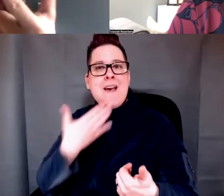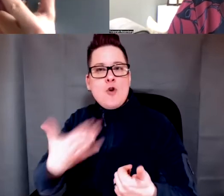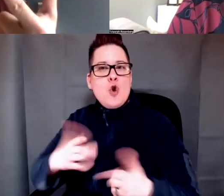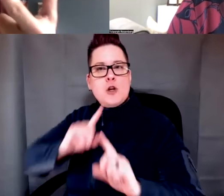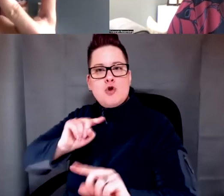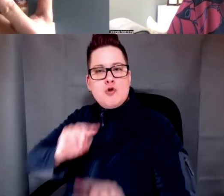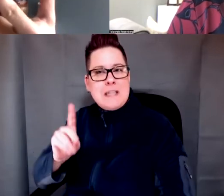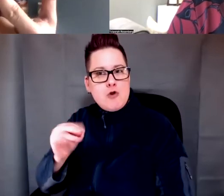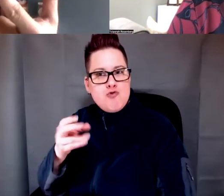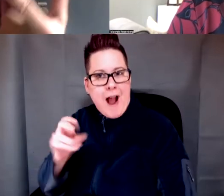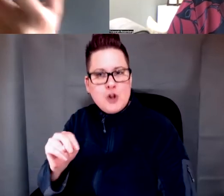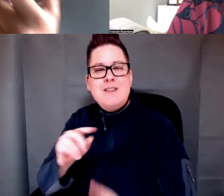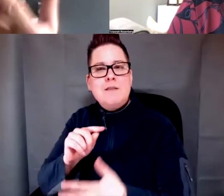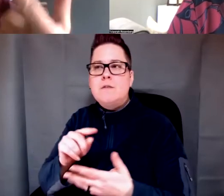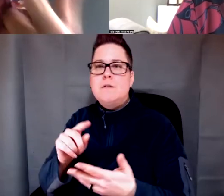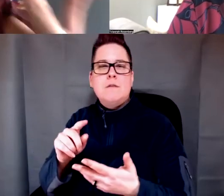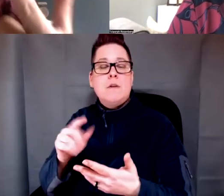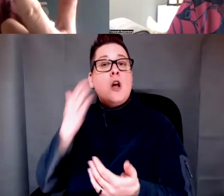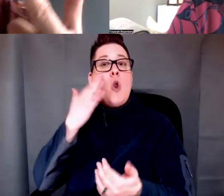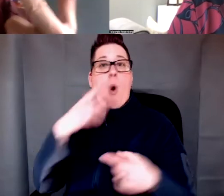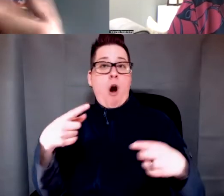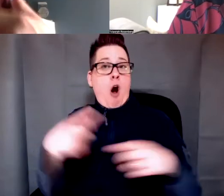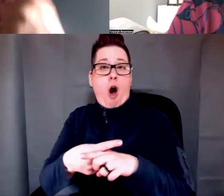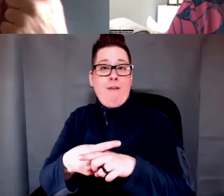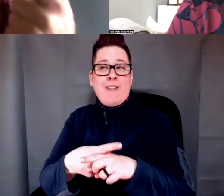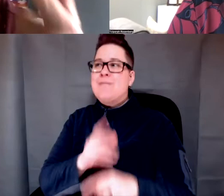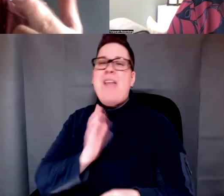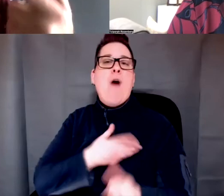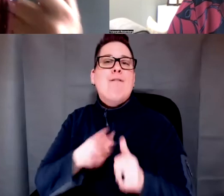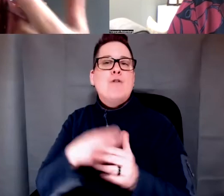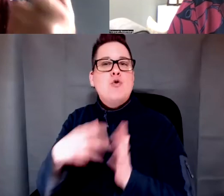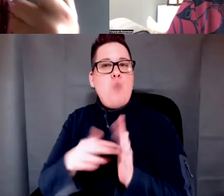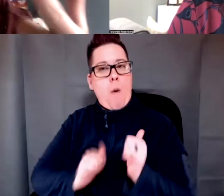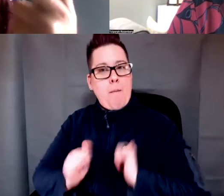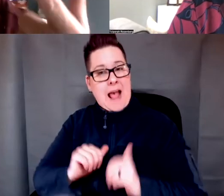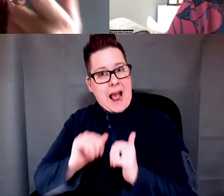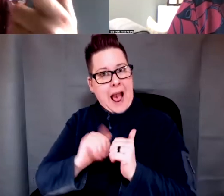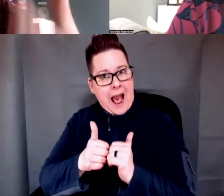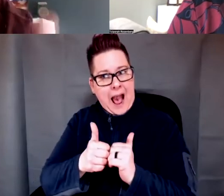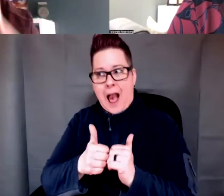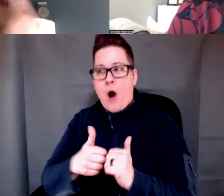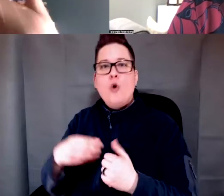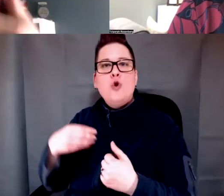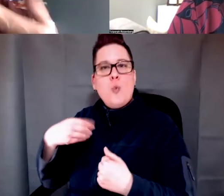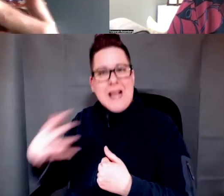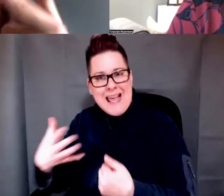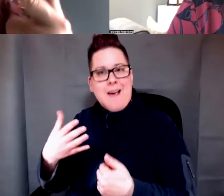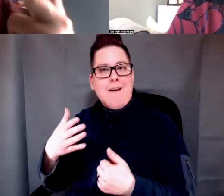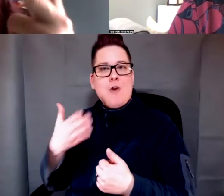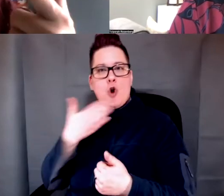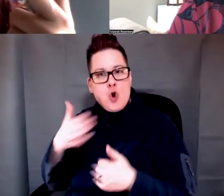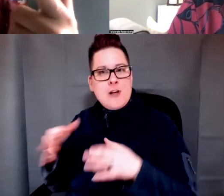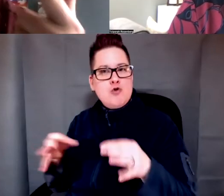the core of conflict. Our first role play is, how do you give your kid good directions? And we role play over and over.